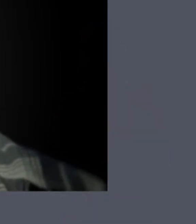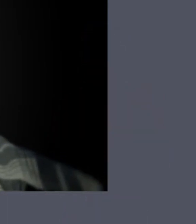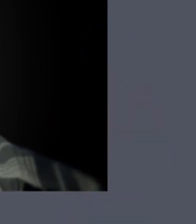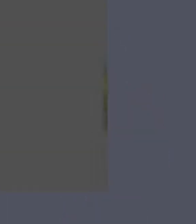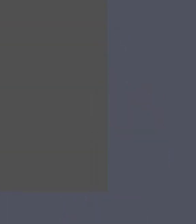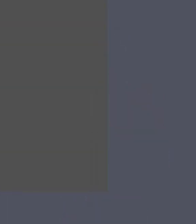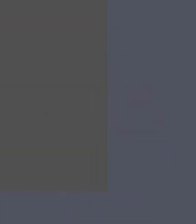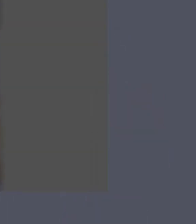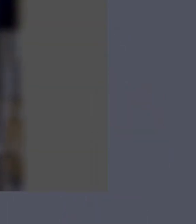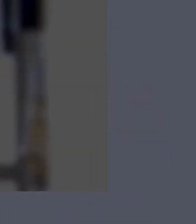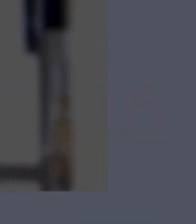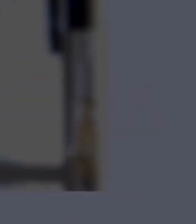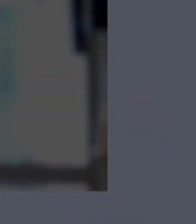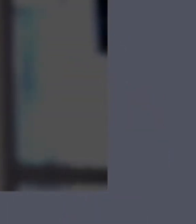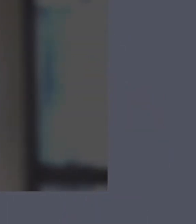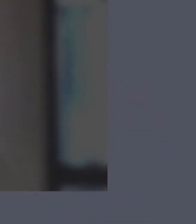what I say.